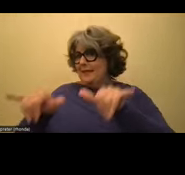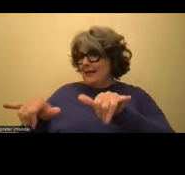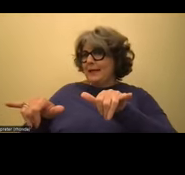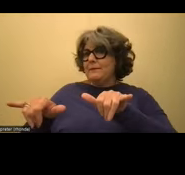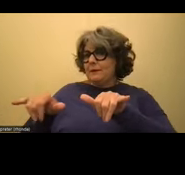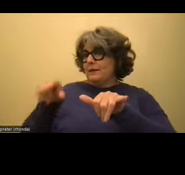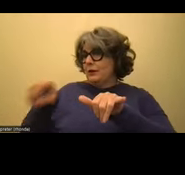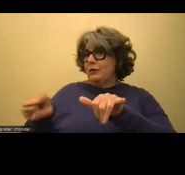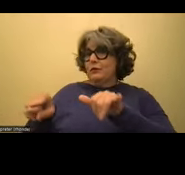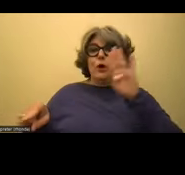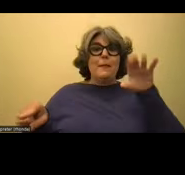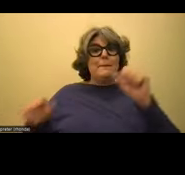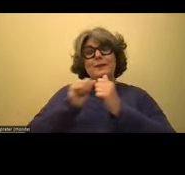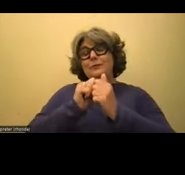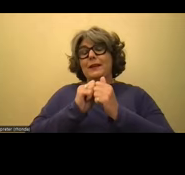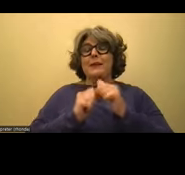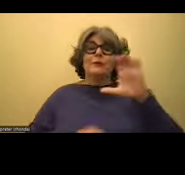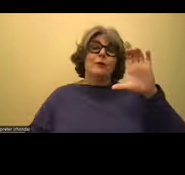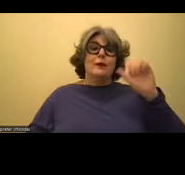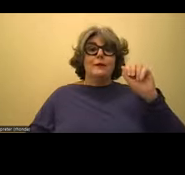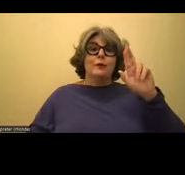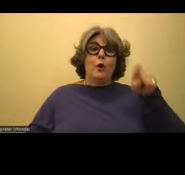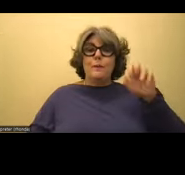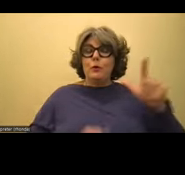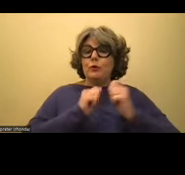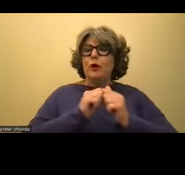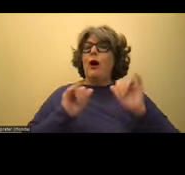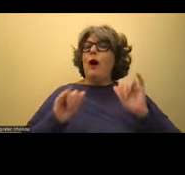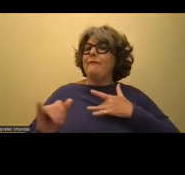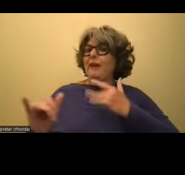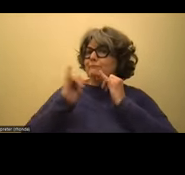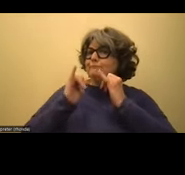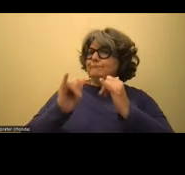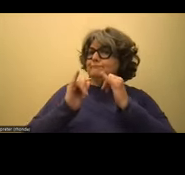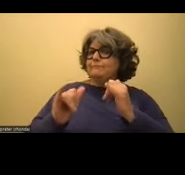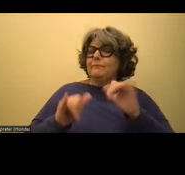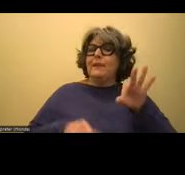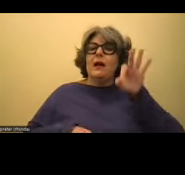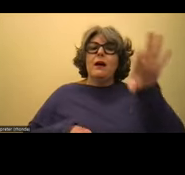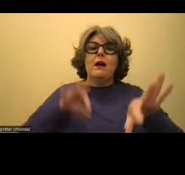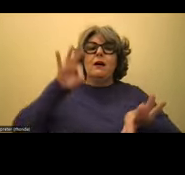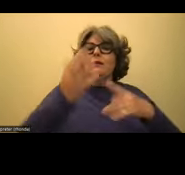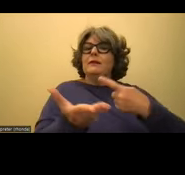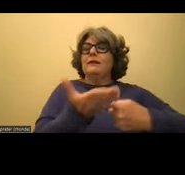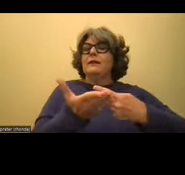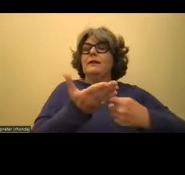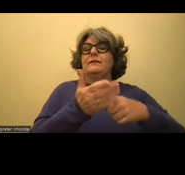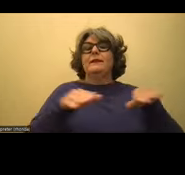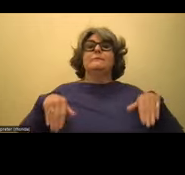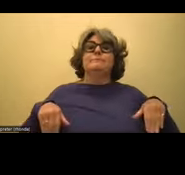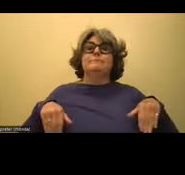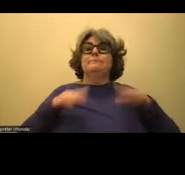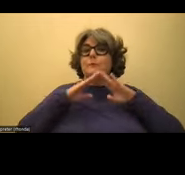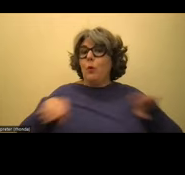kids who are on the bus with them or carpooling with them, they really felt like they were able to contribute to the conversation instead of just kind of sitting quietly.